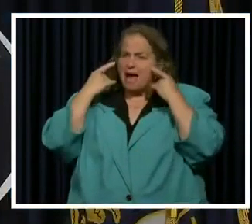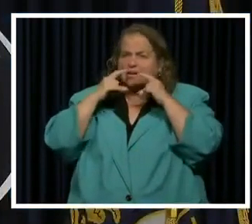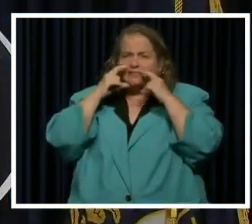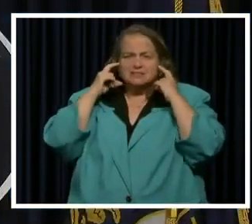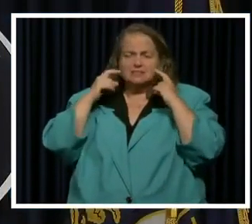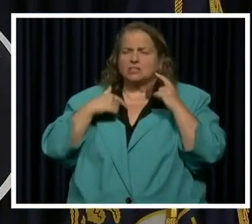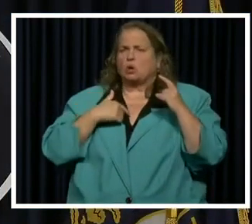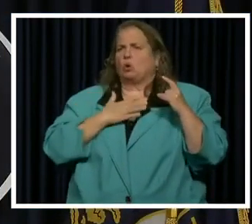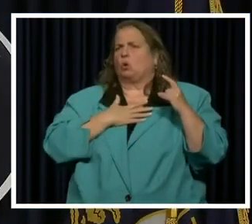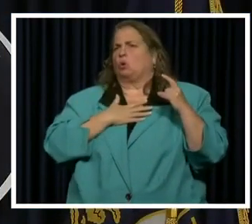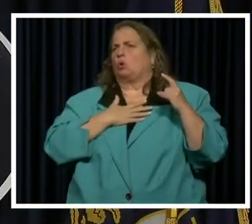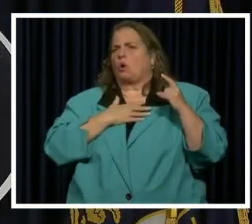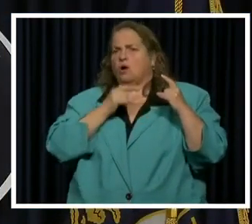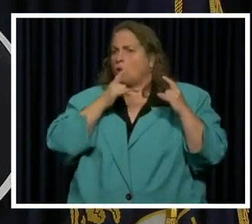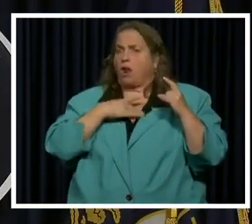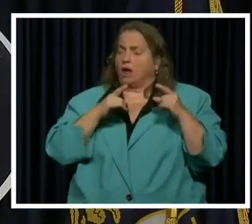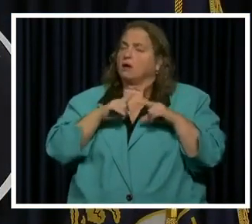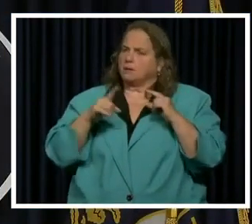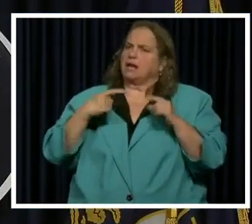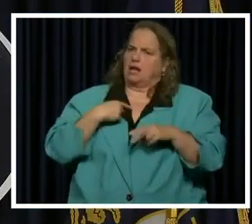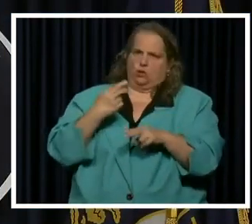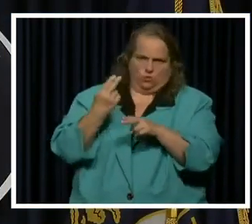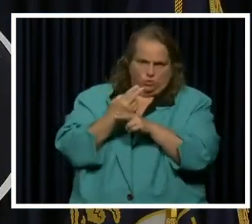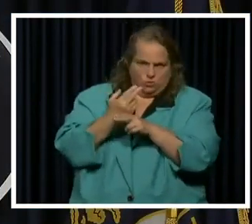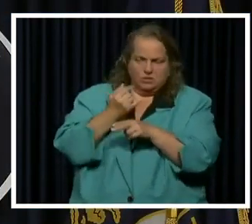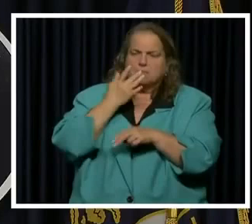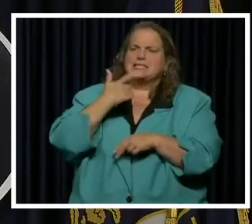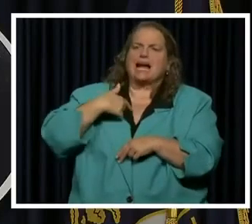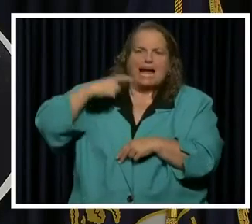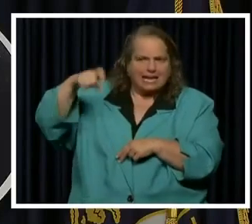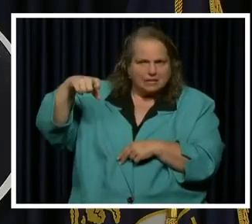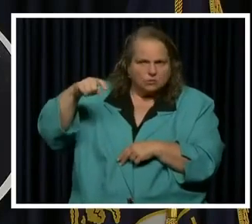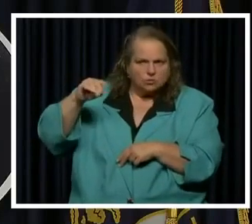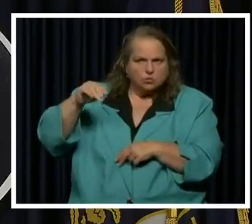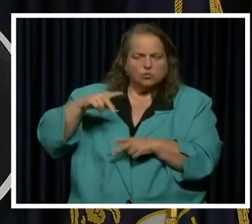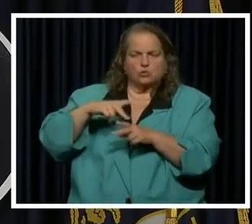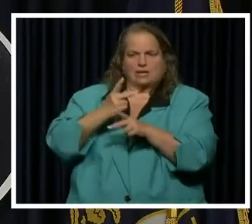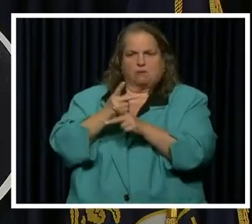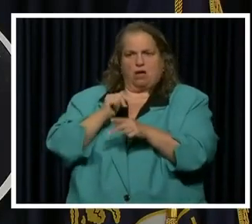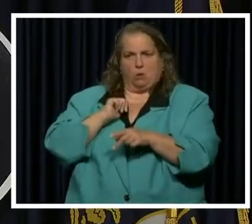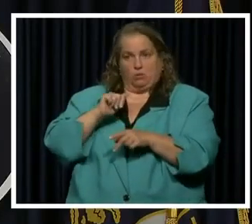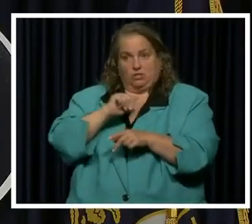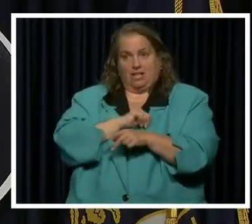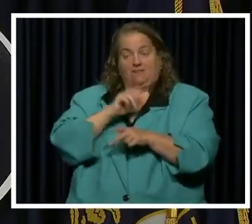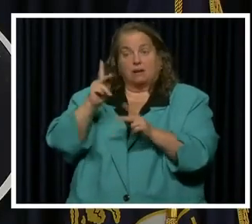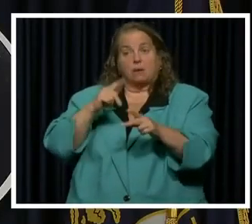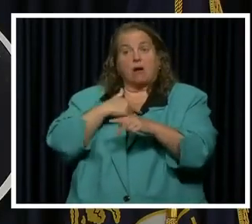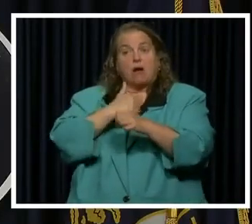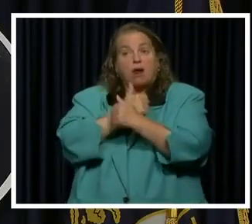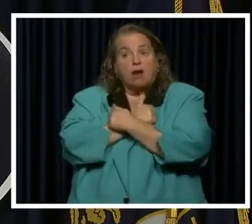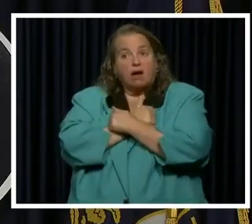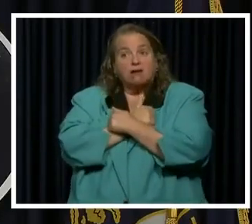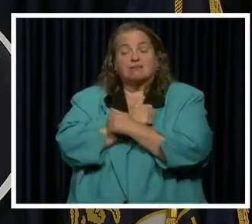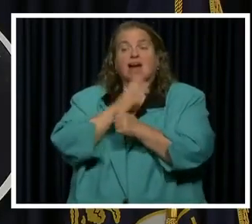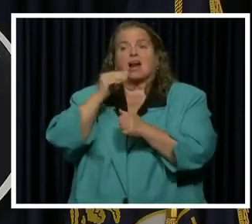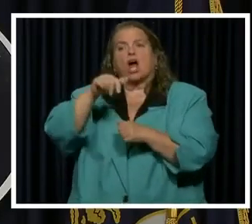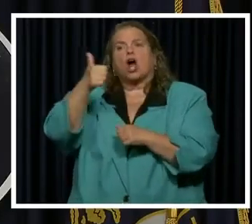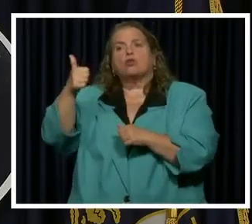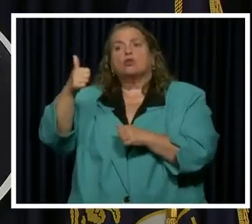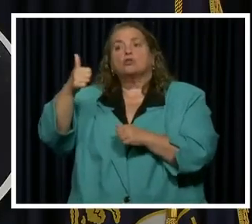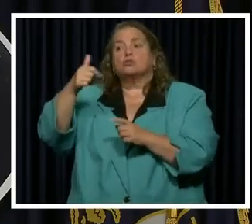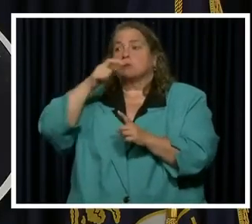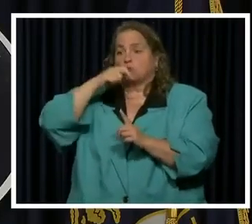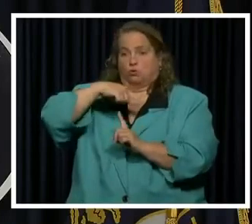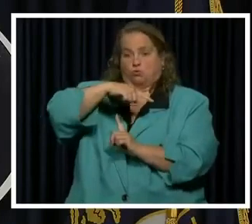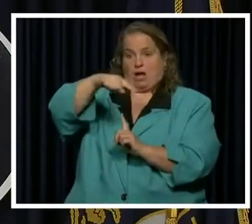is something we choose to do because it's what we need to do to keep ourselves and to keep the people we love and to keep the others around